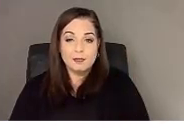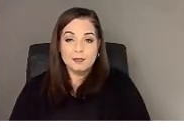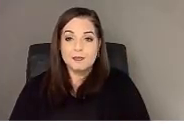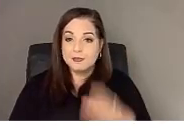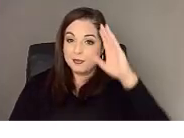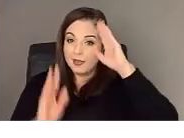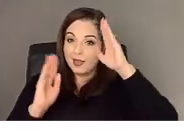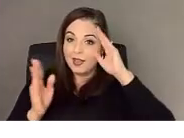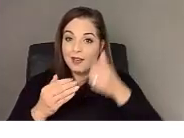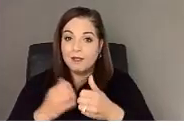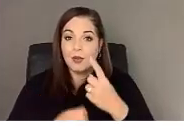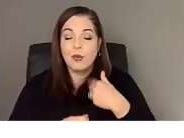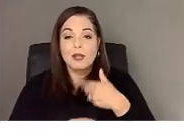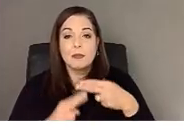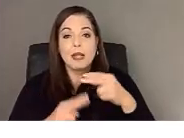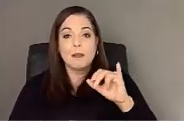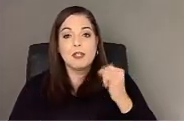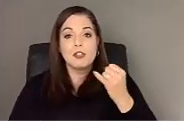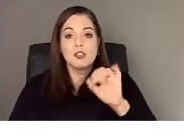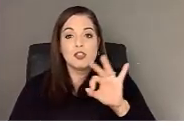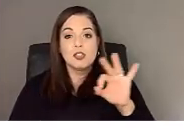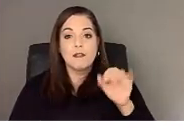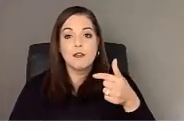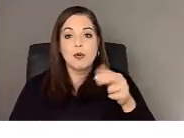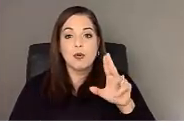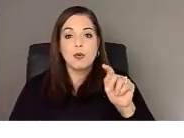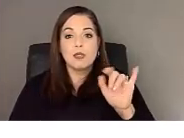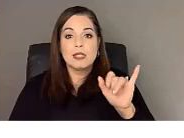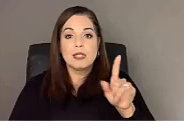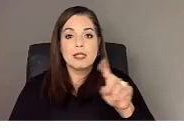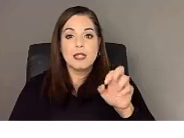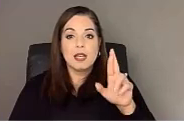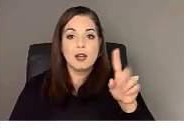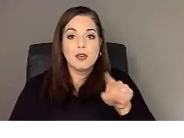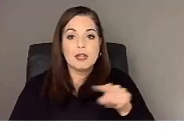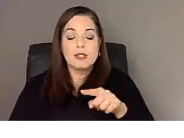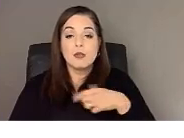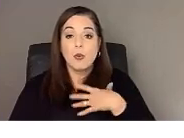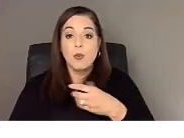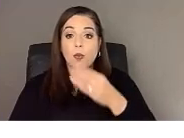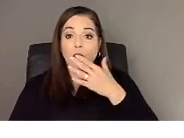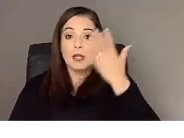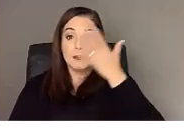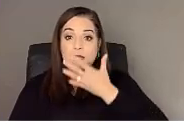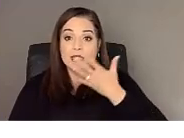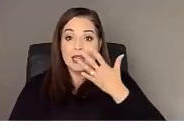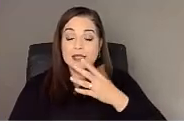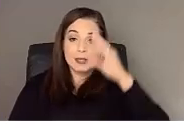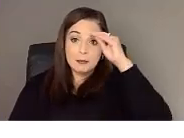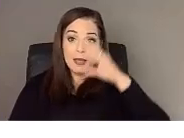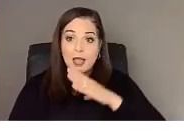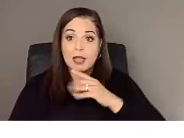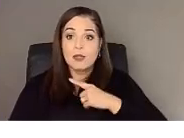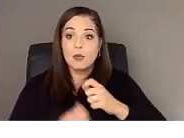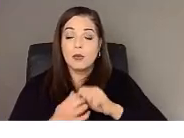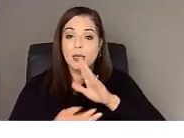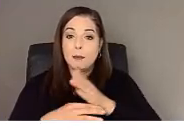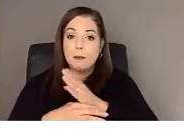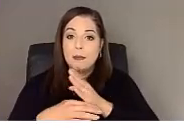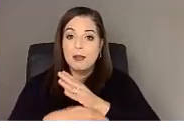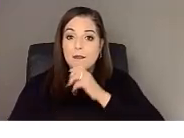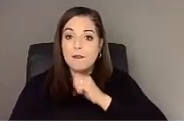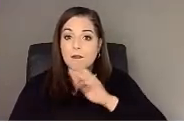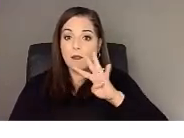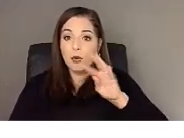Hi everyone. I'm Jeff Gutierrez and I'm a white presenting man in his mid forties with, uh, brown hair and salt and pepper beard.